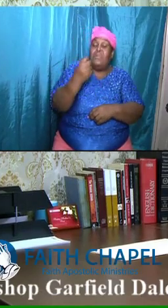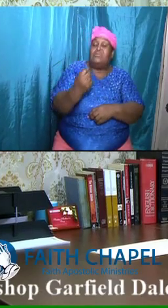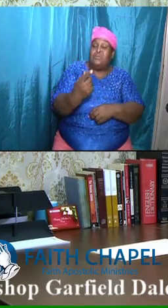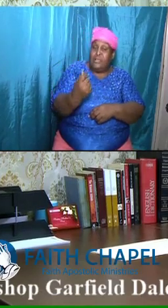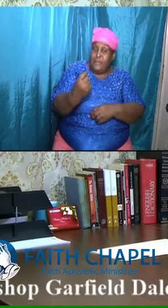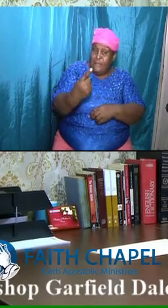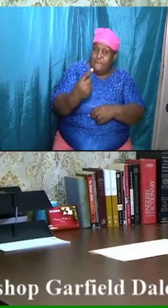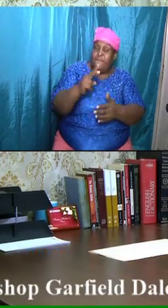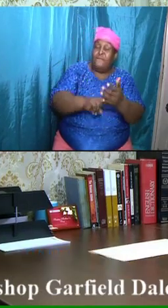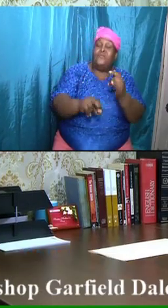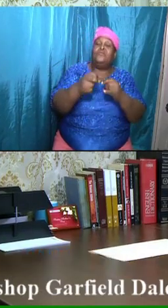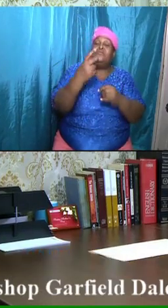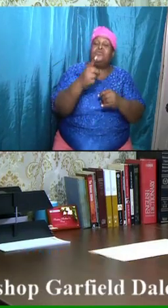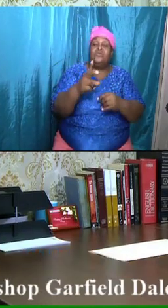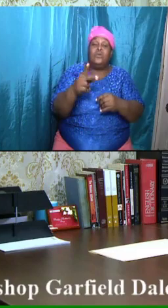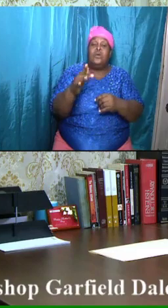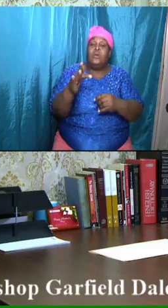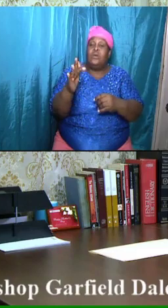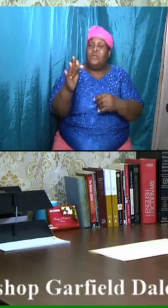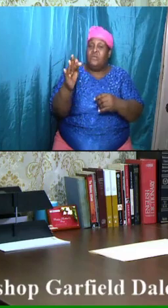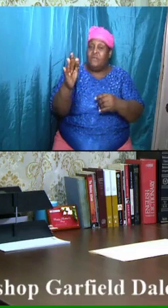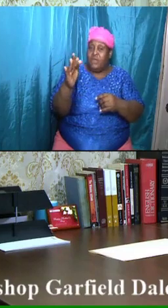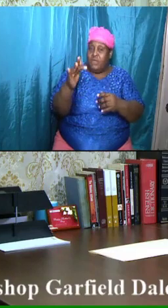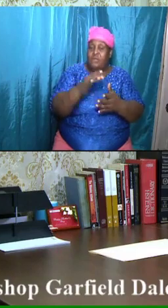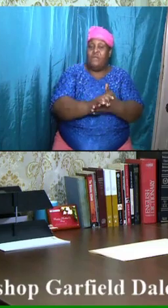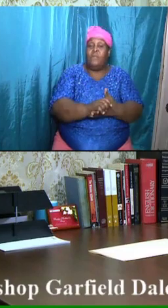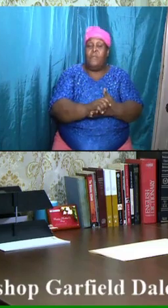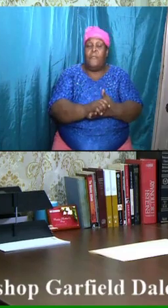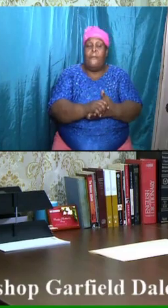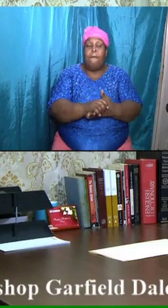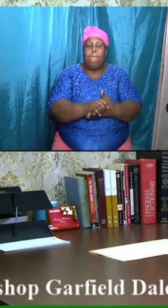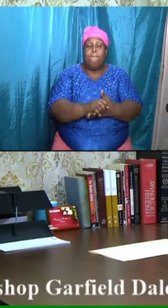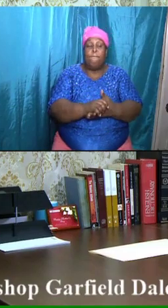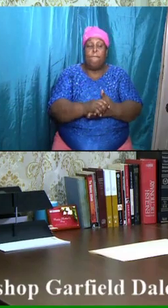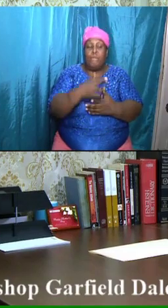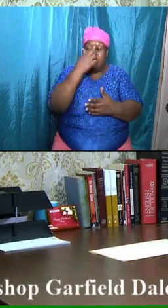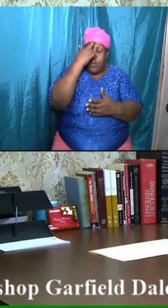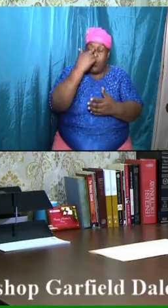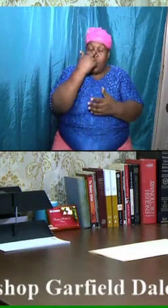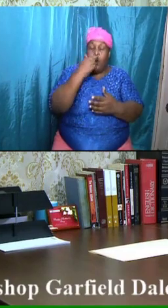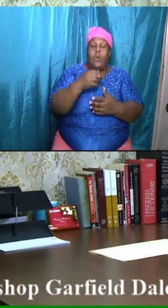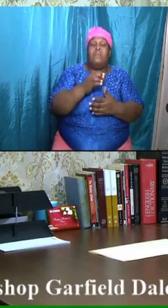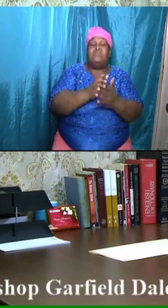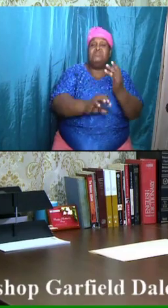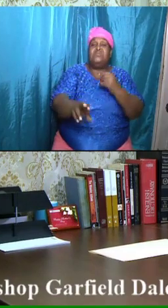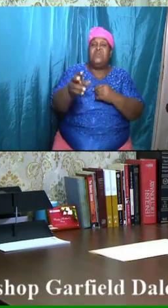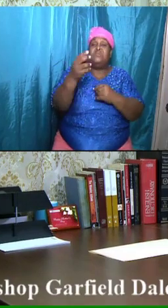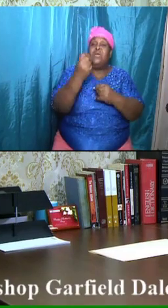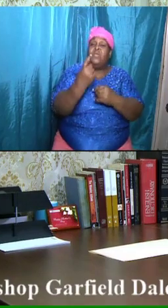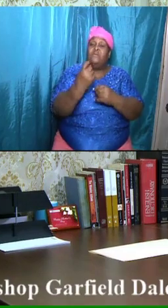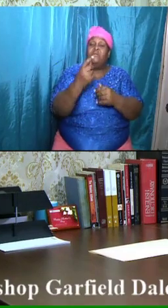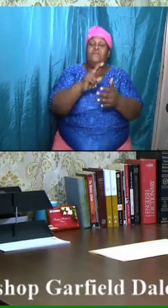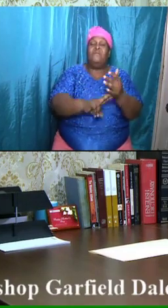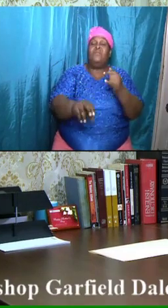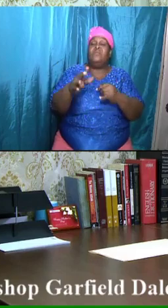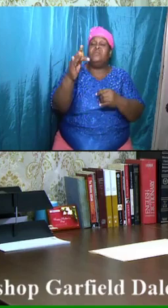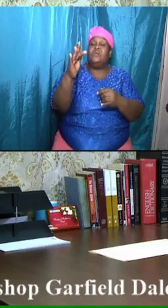verse 25. And here's what he said, Romans chapter 11 and verse 25.